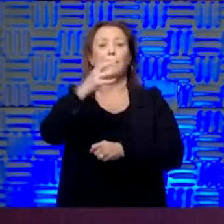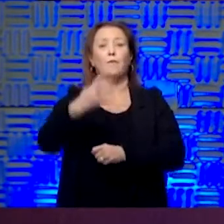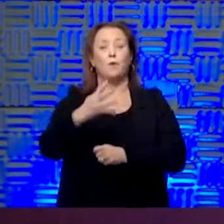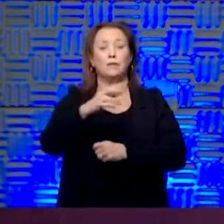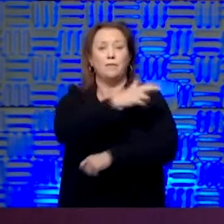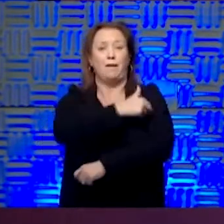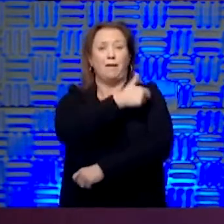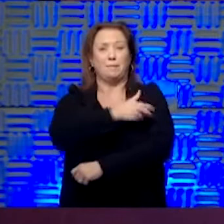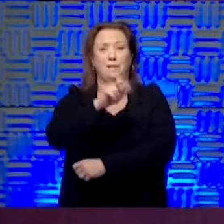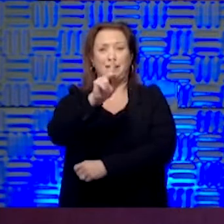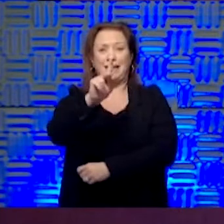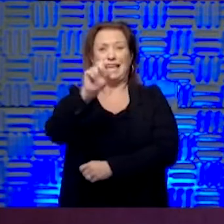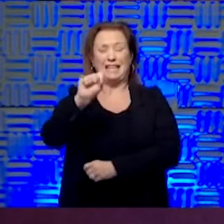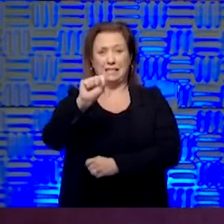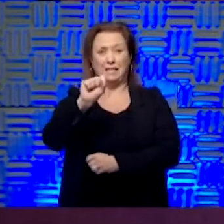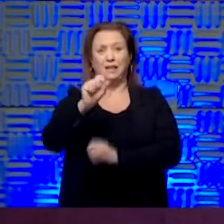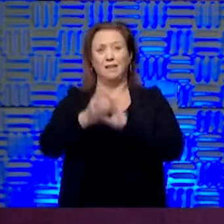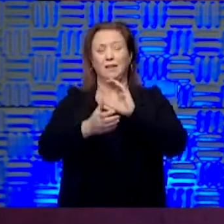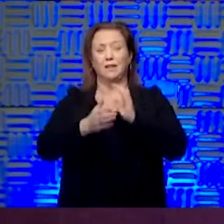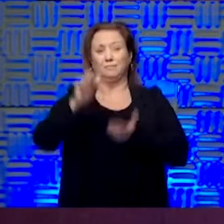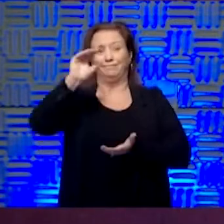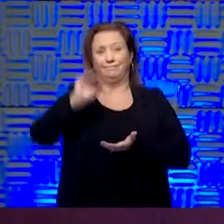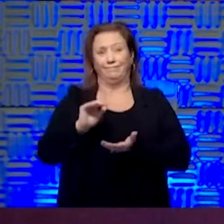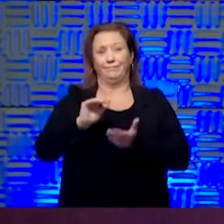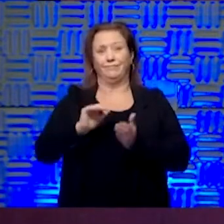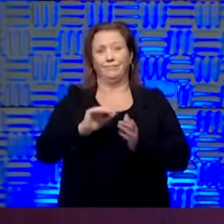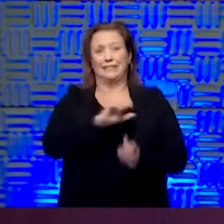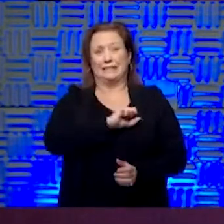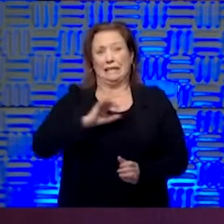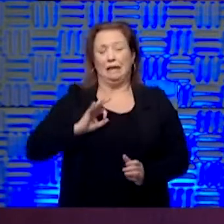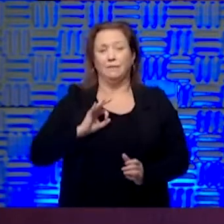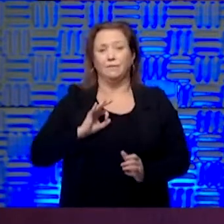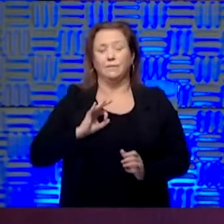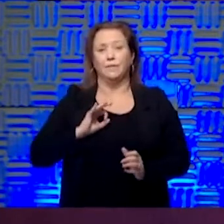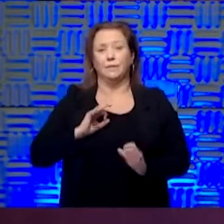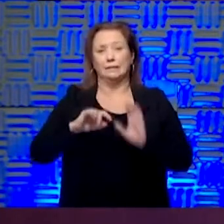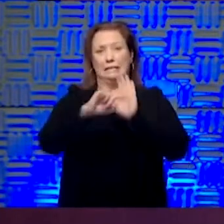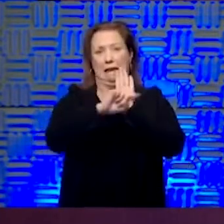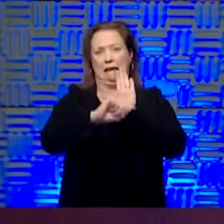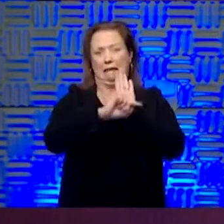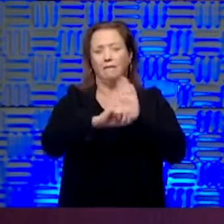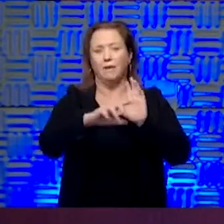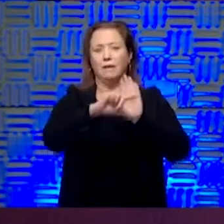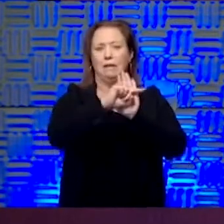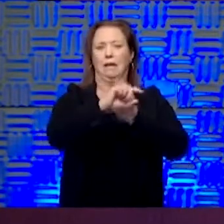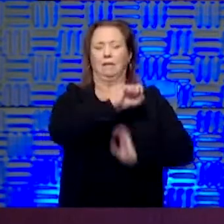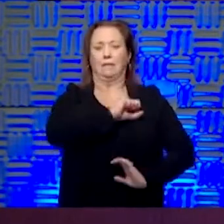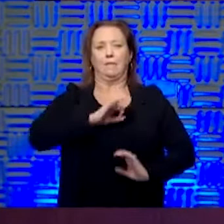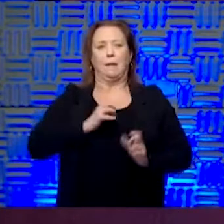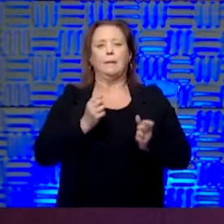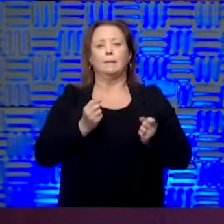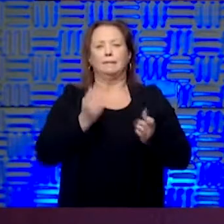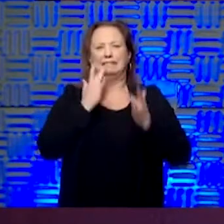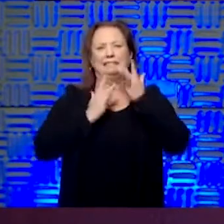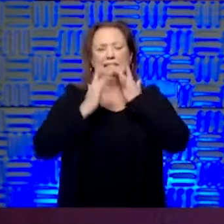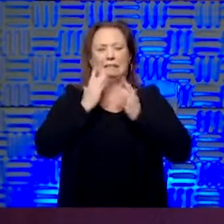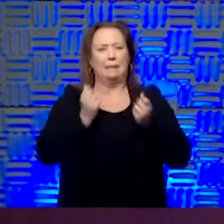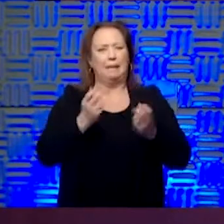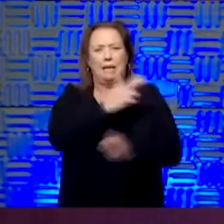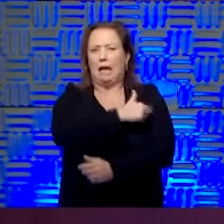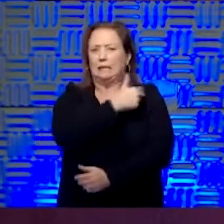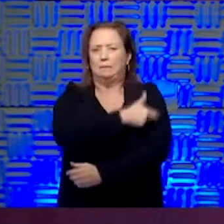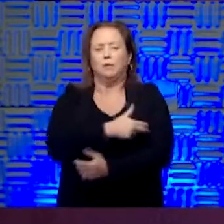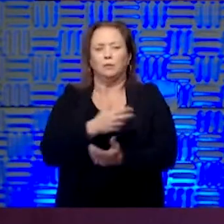hospitals in Kansas were operating at a negative margin. And so they were already, many hospitals were already in a